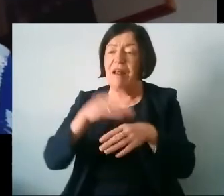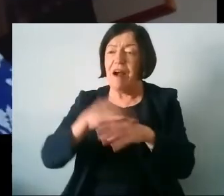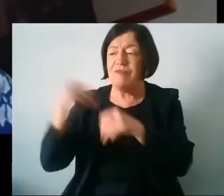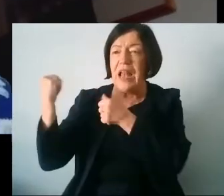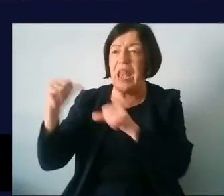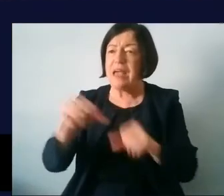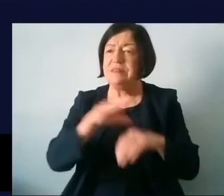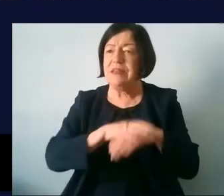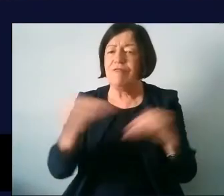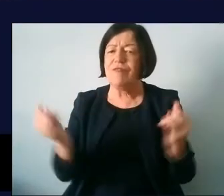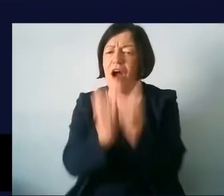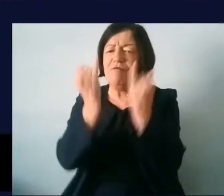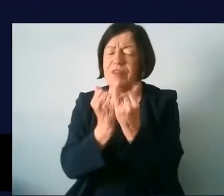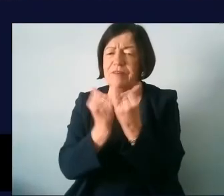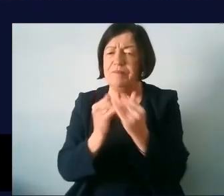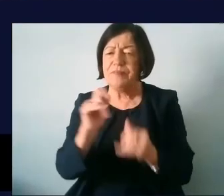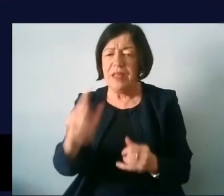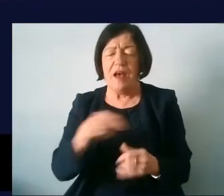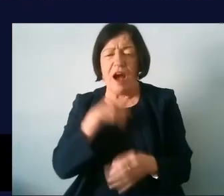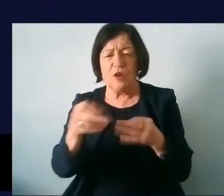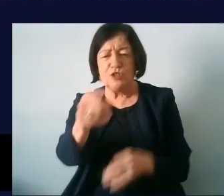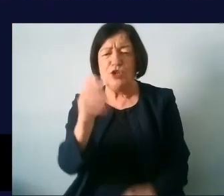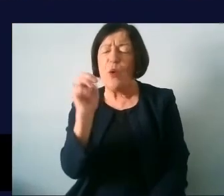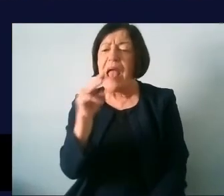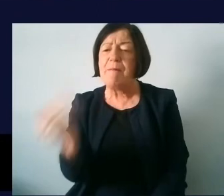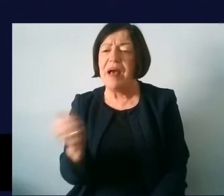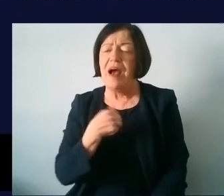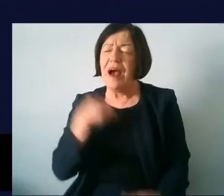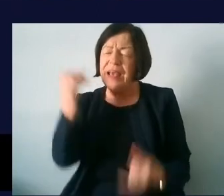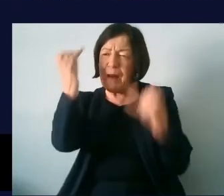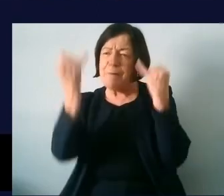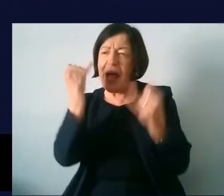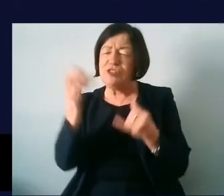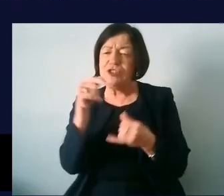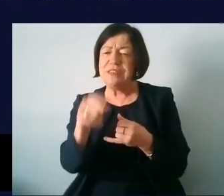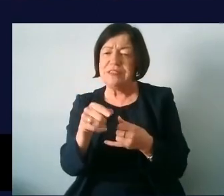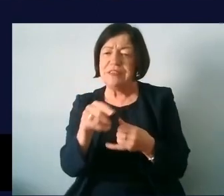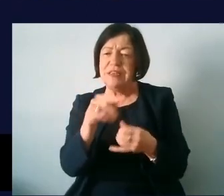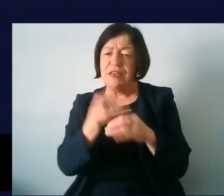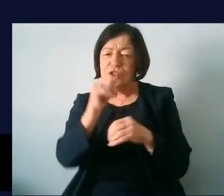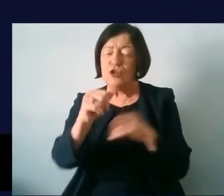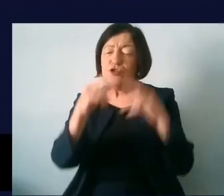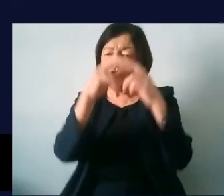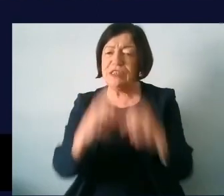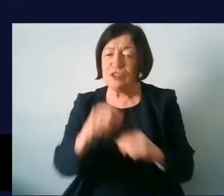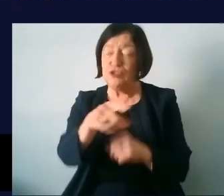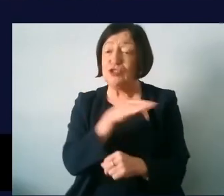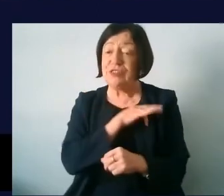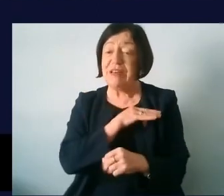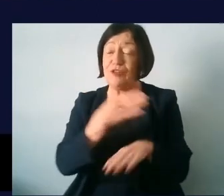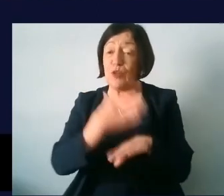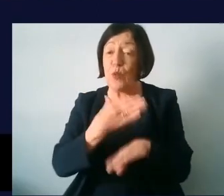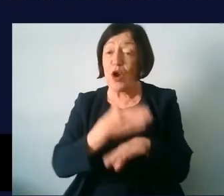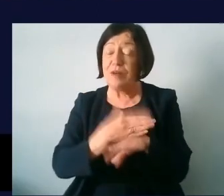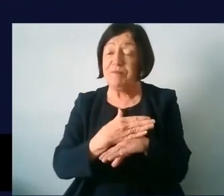Emma I will go to you and this because I imagine that this feeds into the you know the research that you yourself have done the work that you have